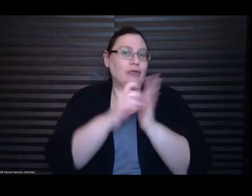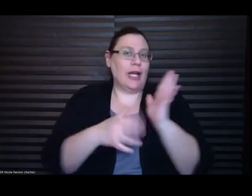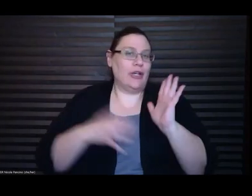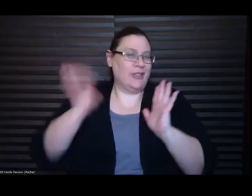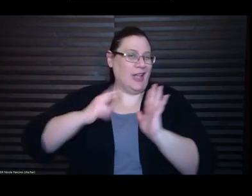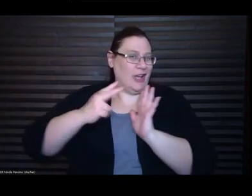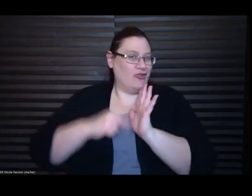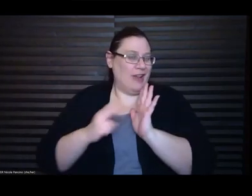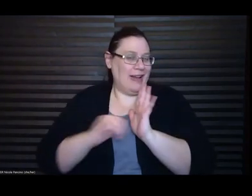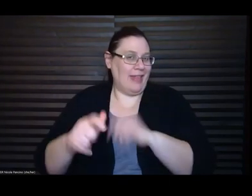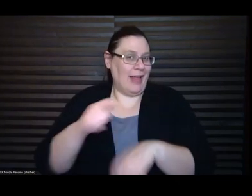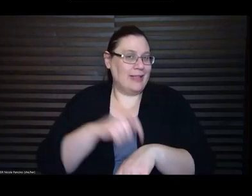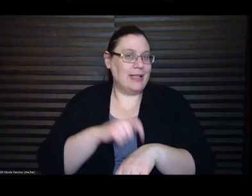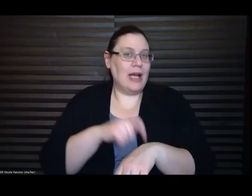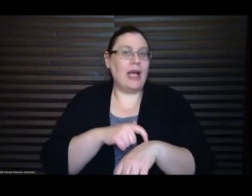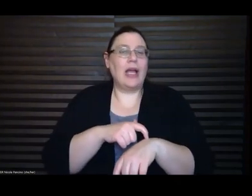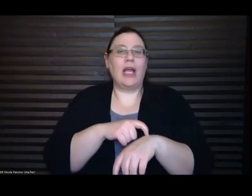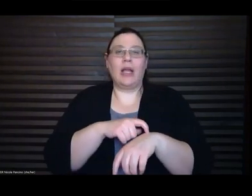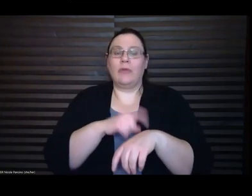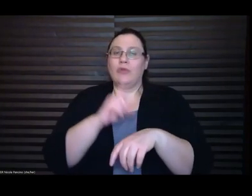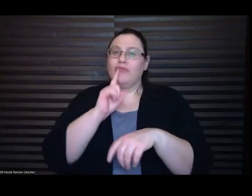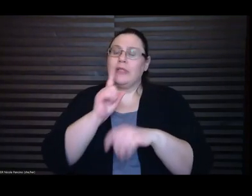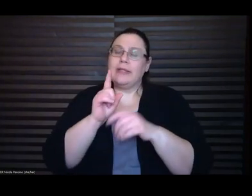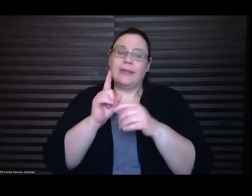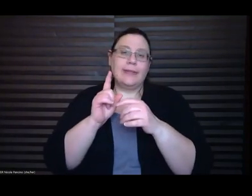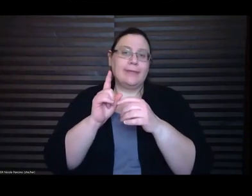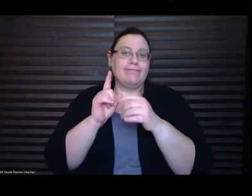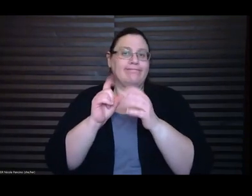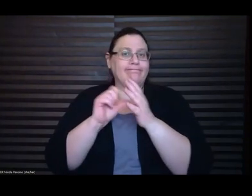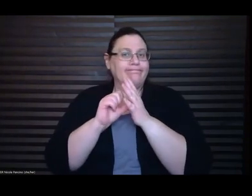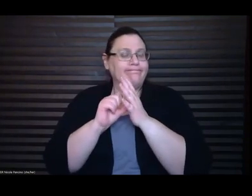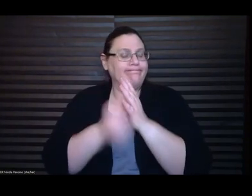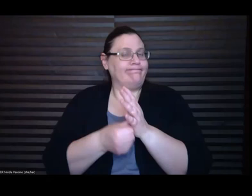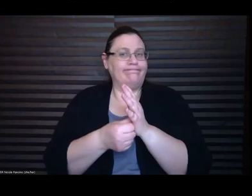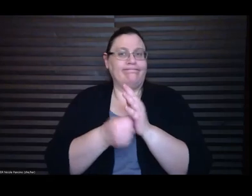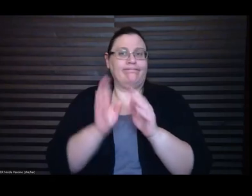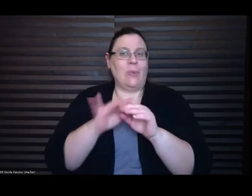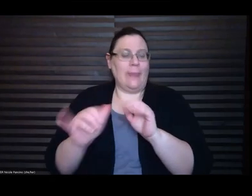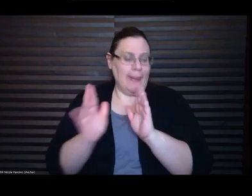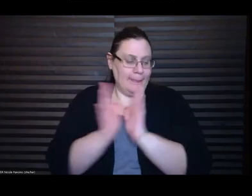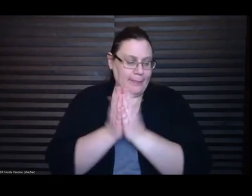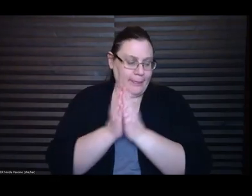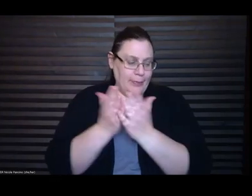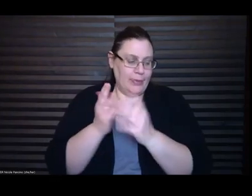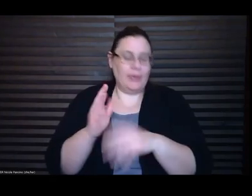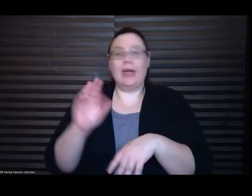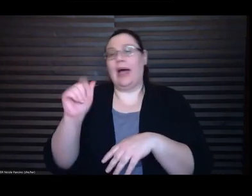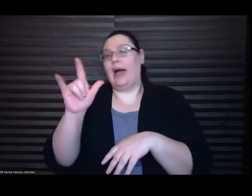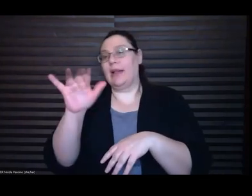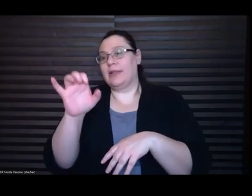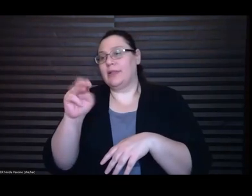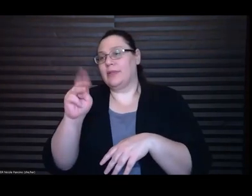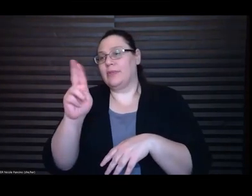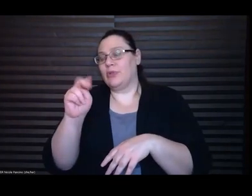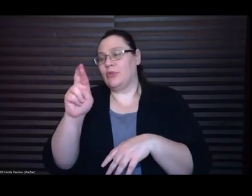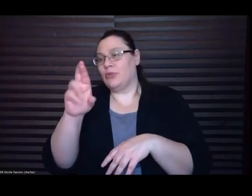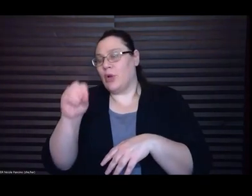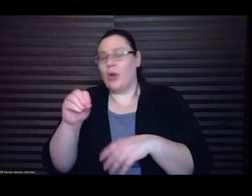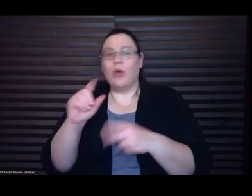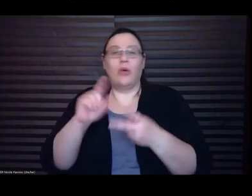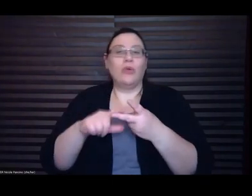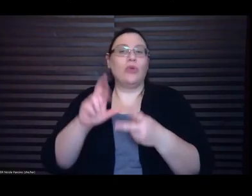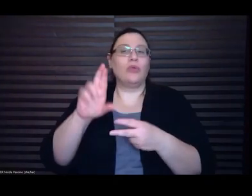book Alice Munro Rudolfo and Naya Flannery O'Connor I mean